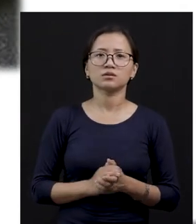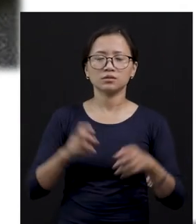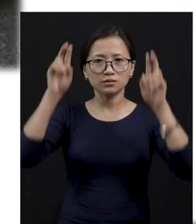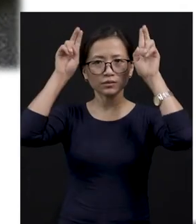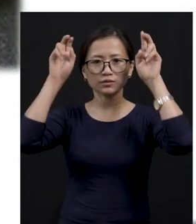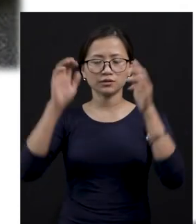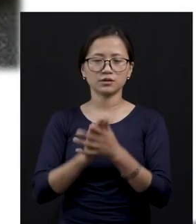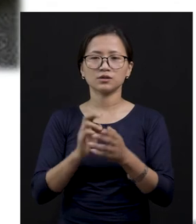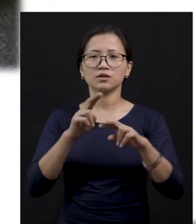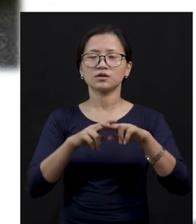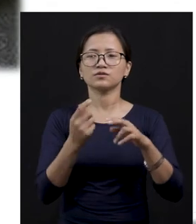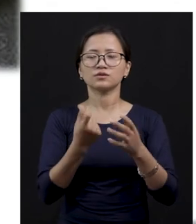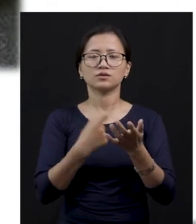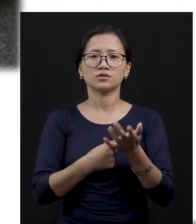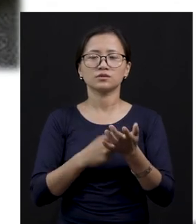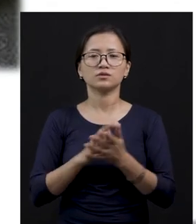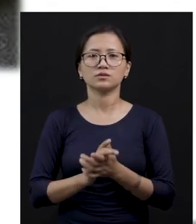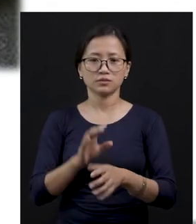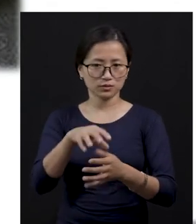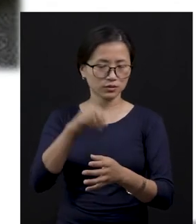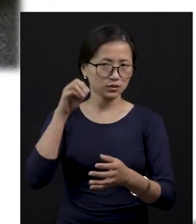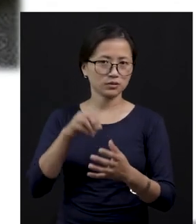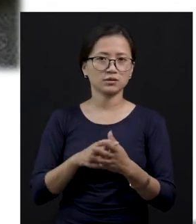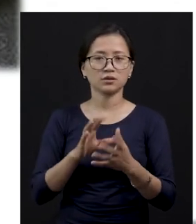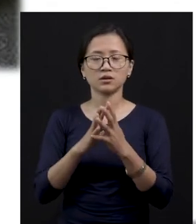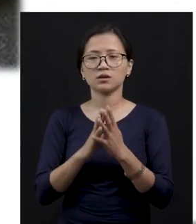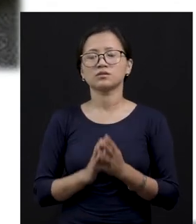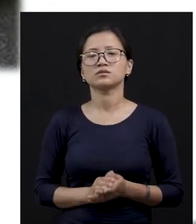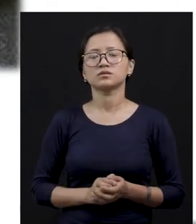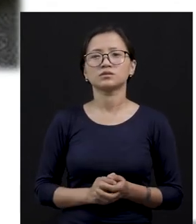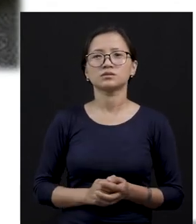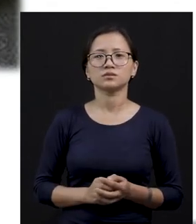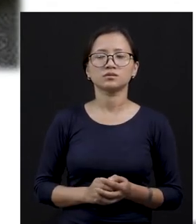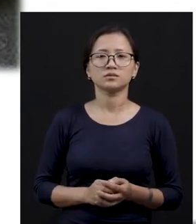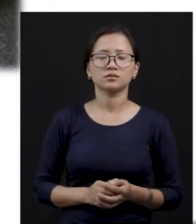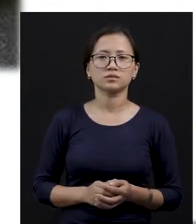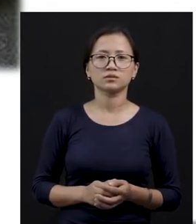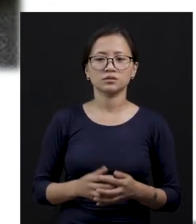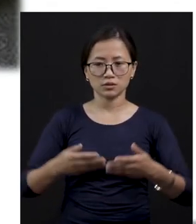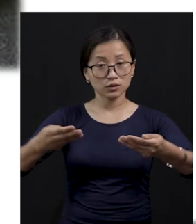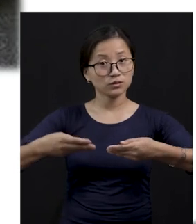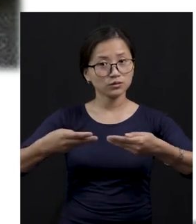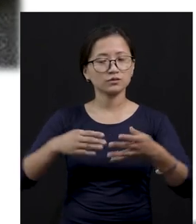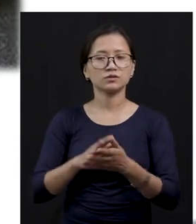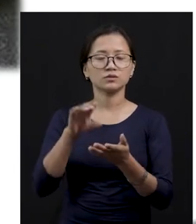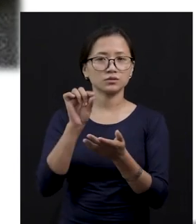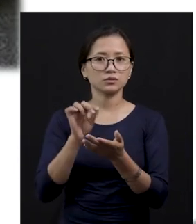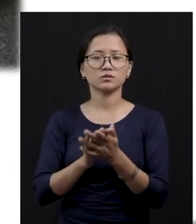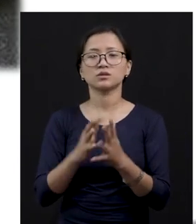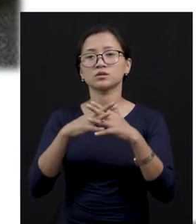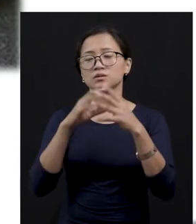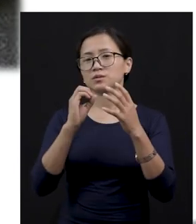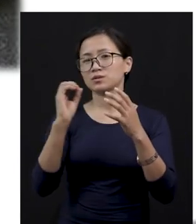their fur, okay? Their fur are taken out, their furs are taken out and they're woven into, you know,